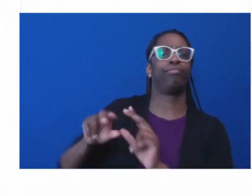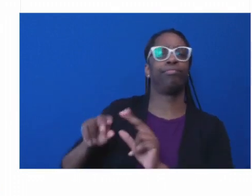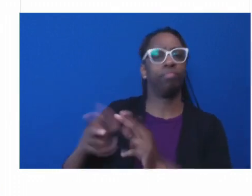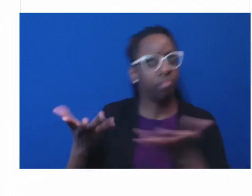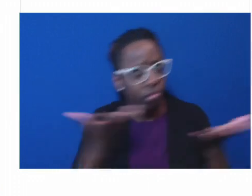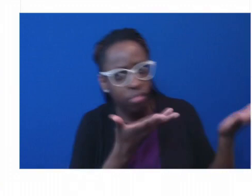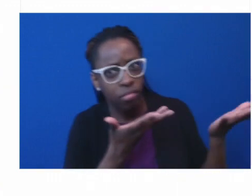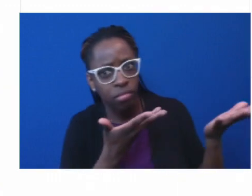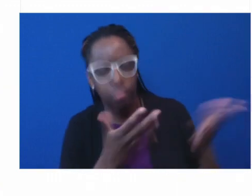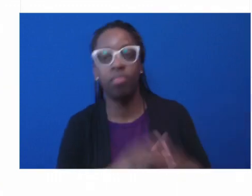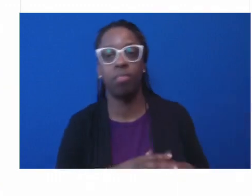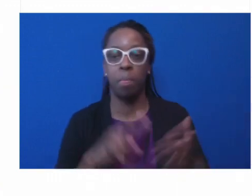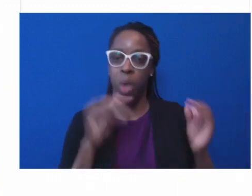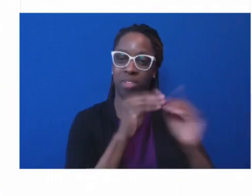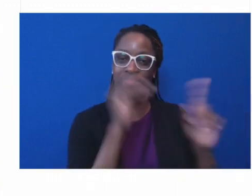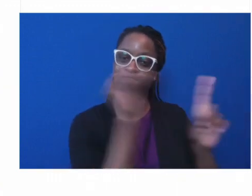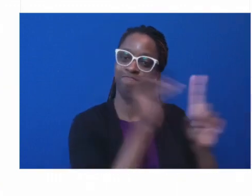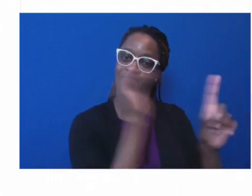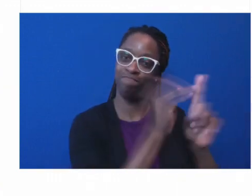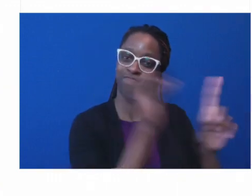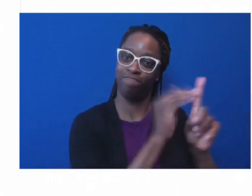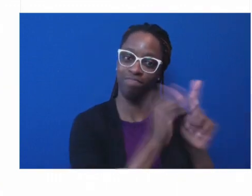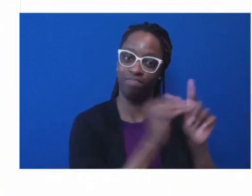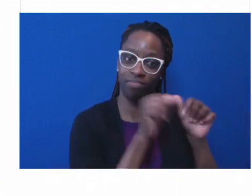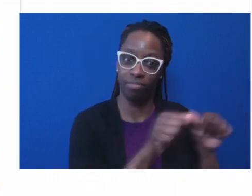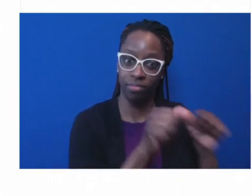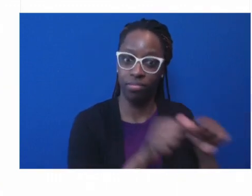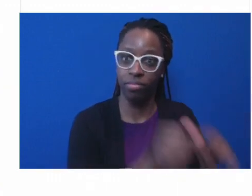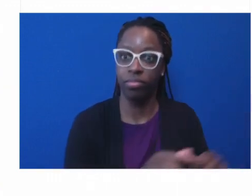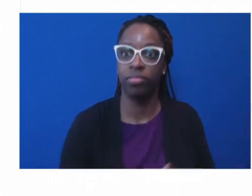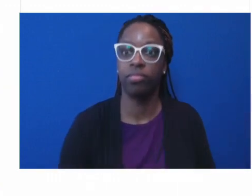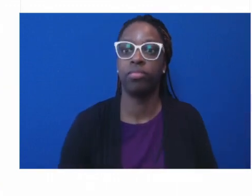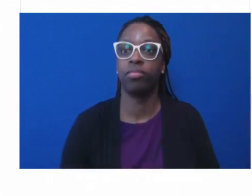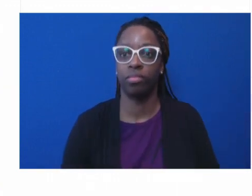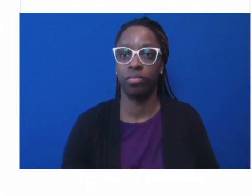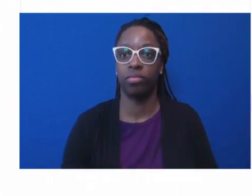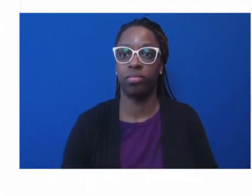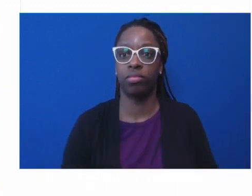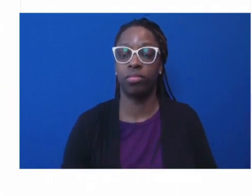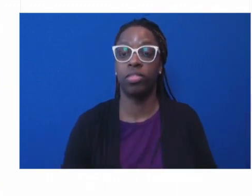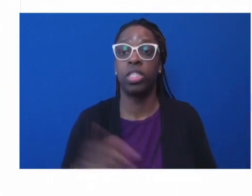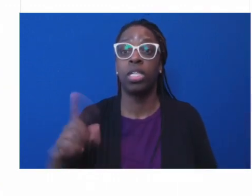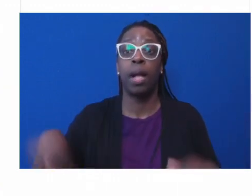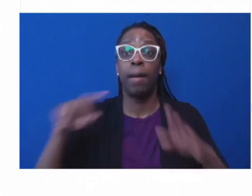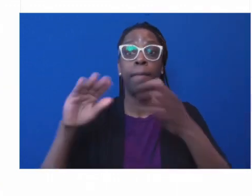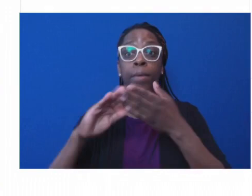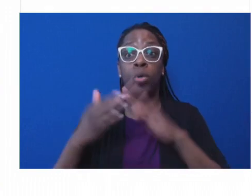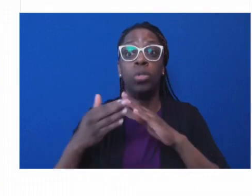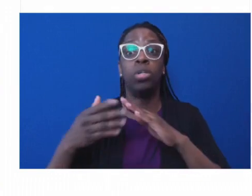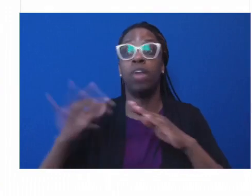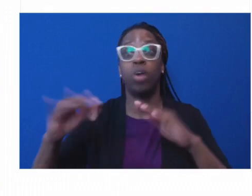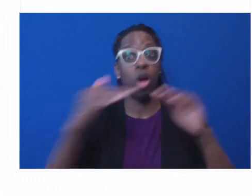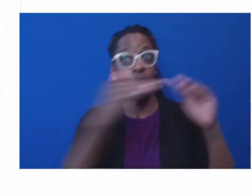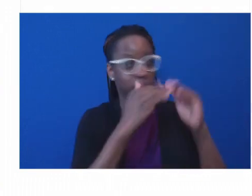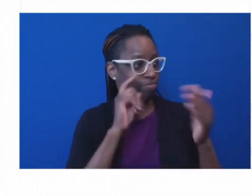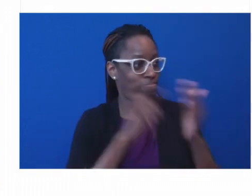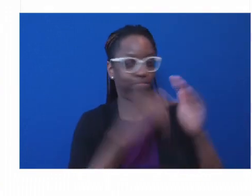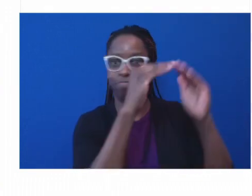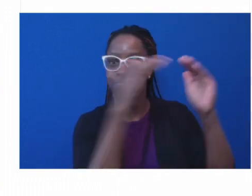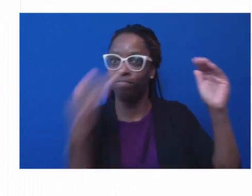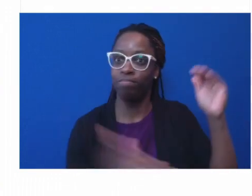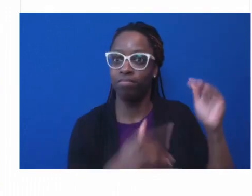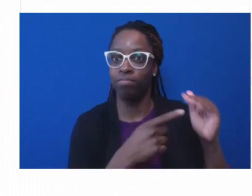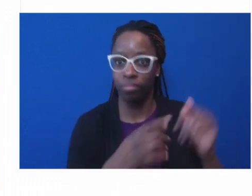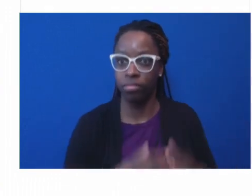these communities that they were, in fact, equal community partners. Nor have I heard, and I'd like to hear from Dr. Shaw, have they been invited to the